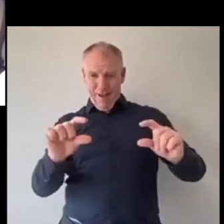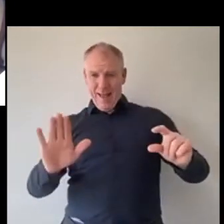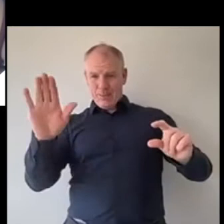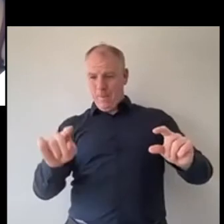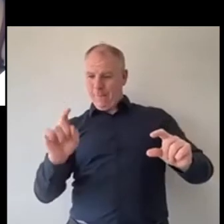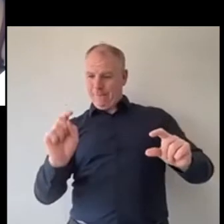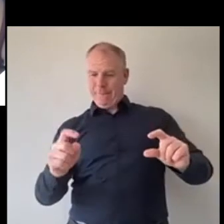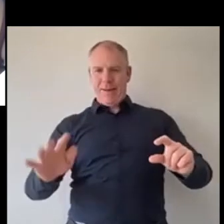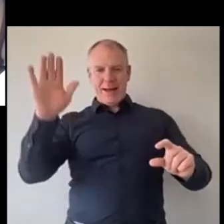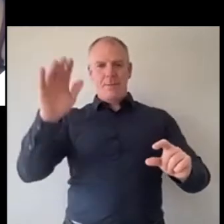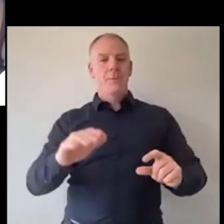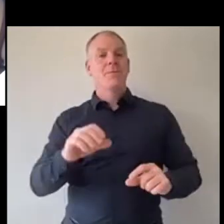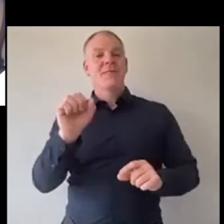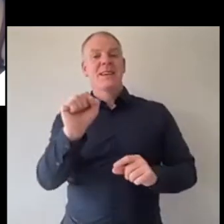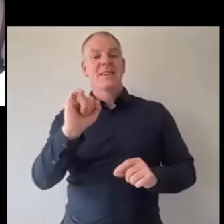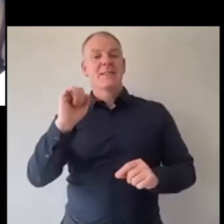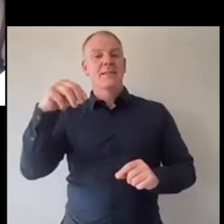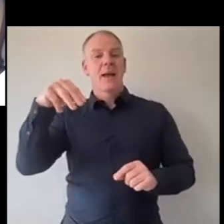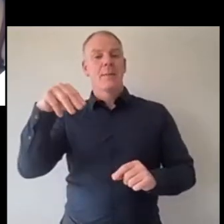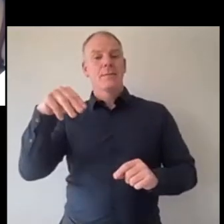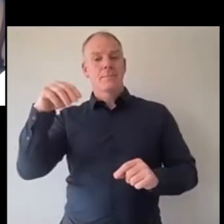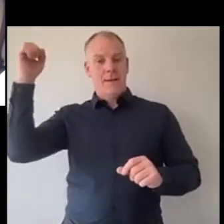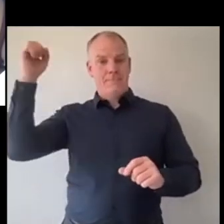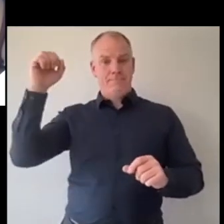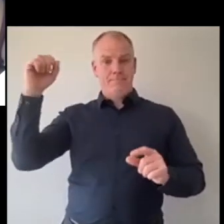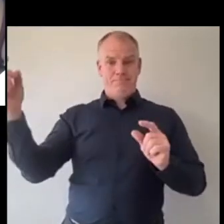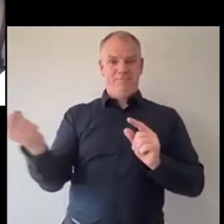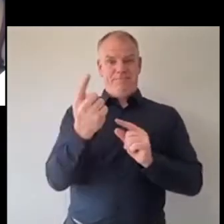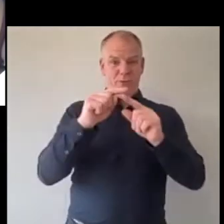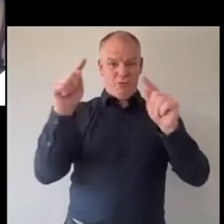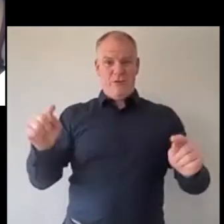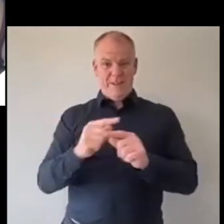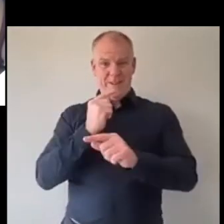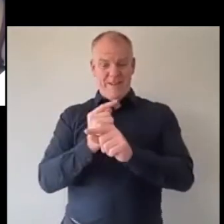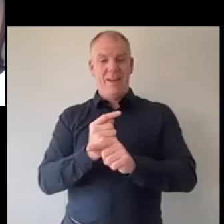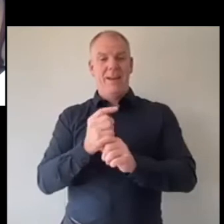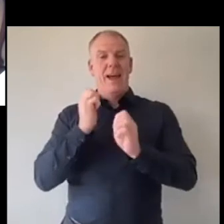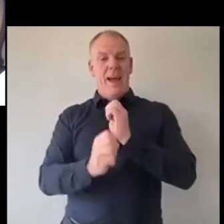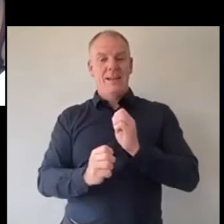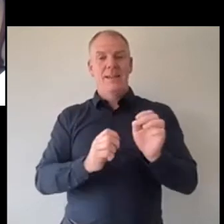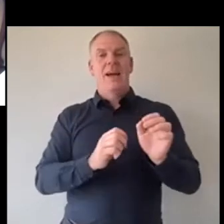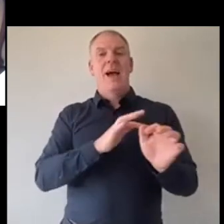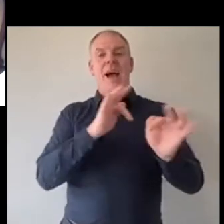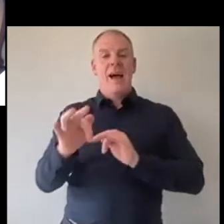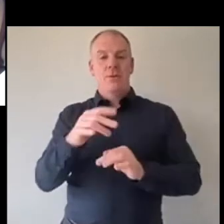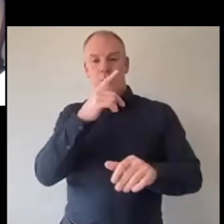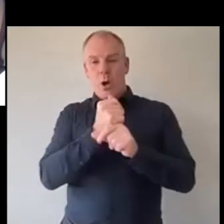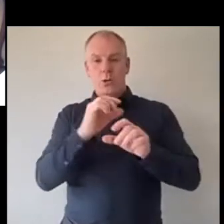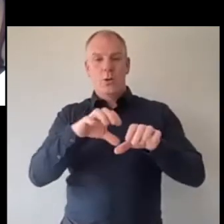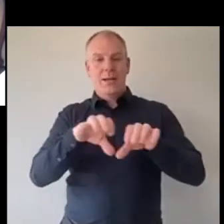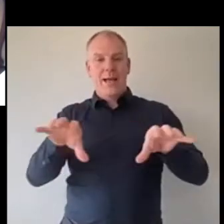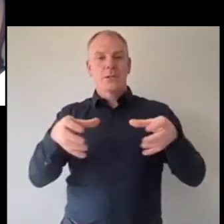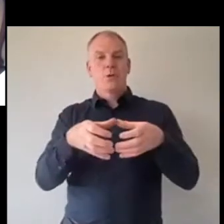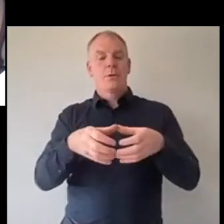up and Simon will then spotlight you at the end when we talk to the various classrooms so again